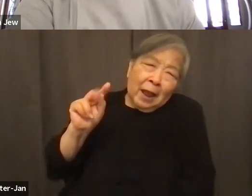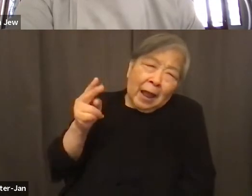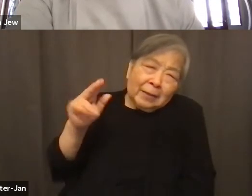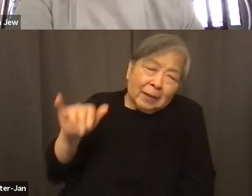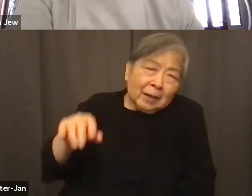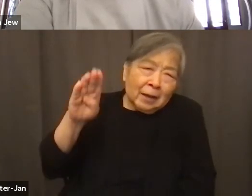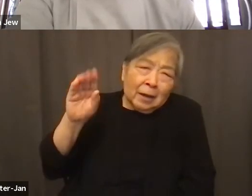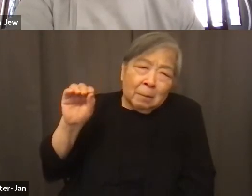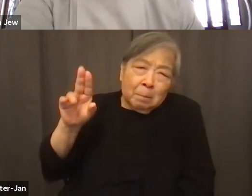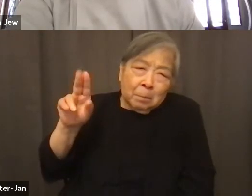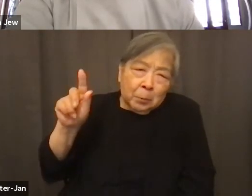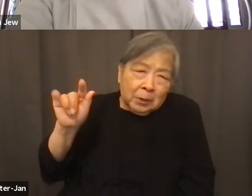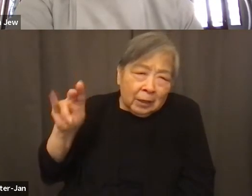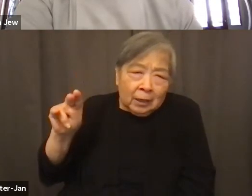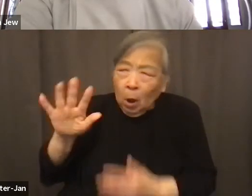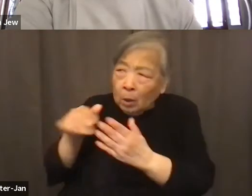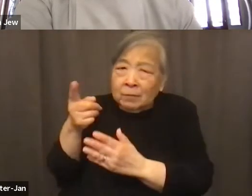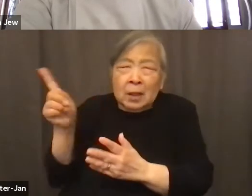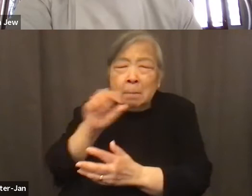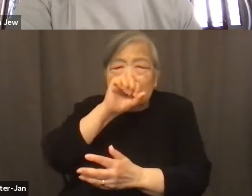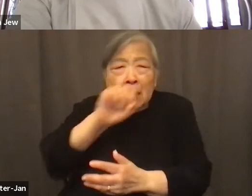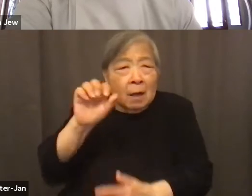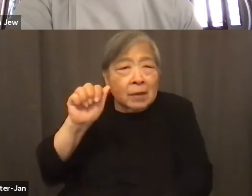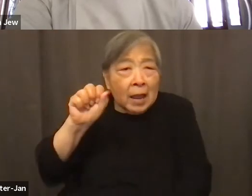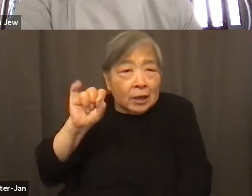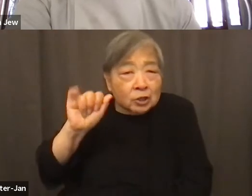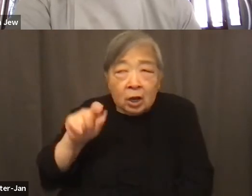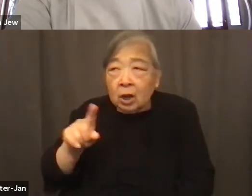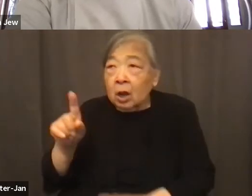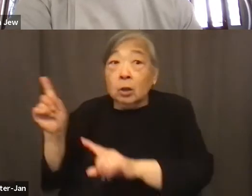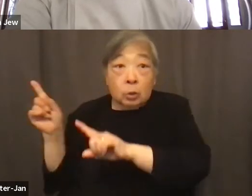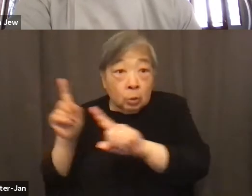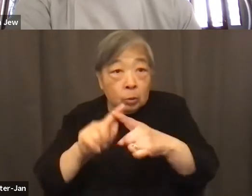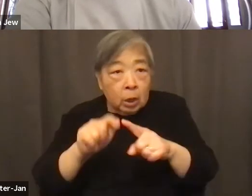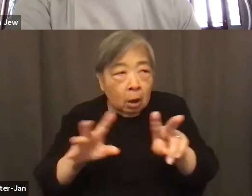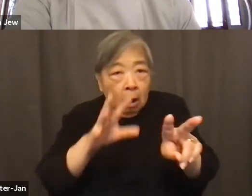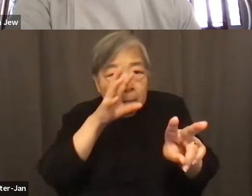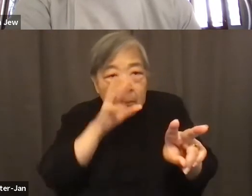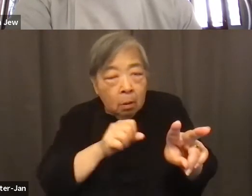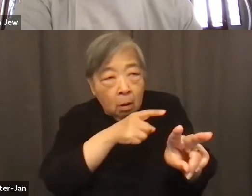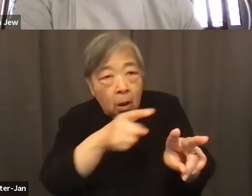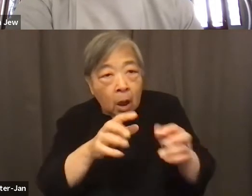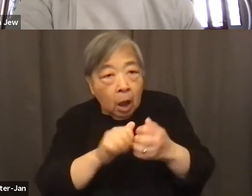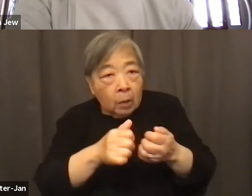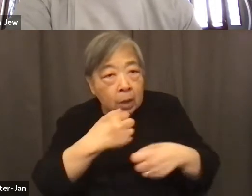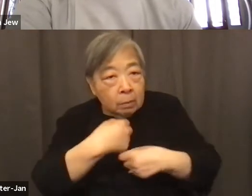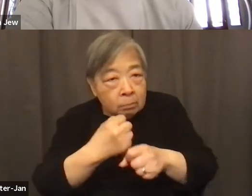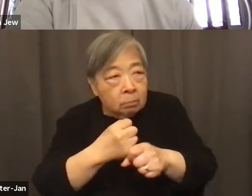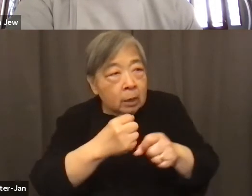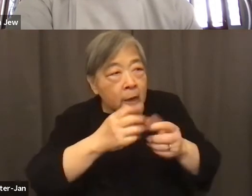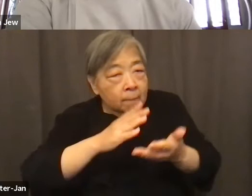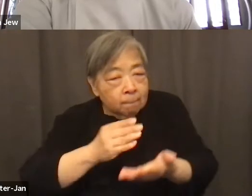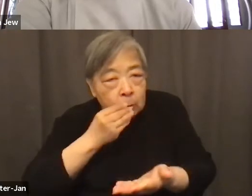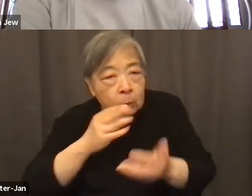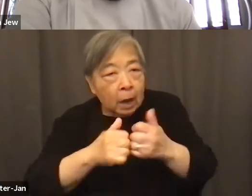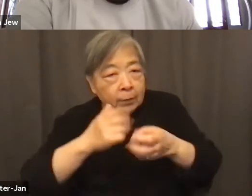foodies love Asia. Because you go there and you're mesmerized how foods are prepared, how food are shared, how